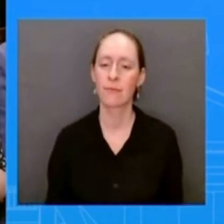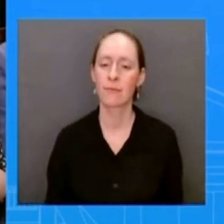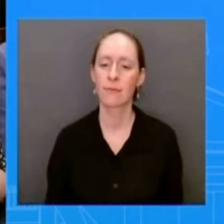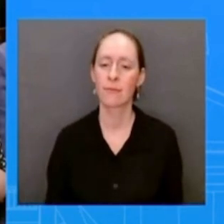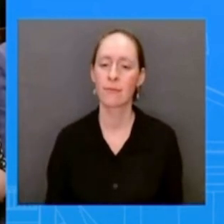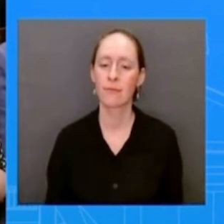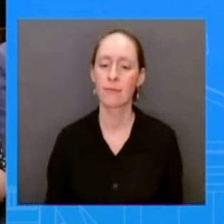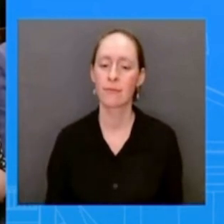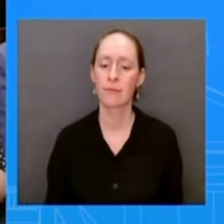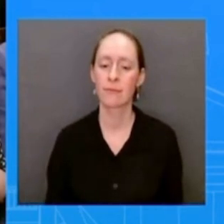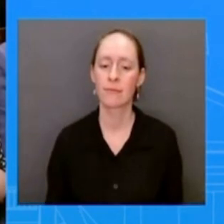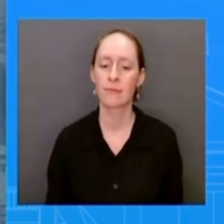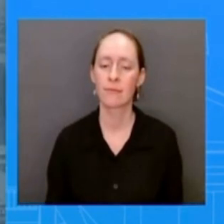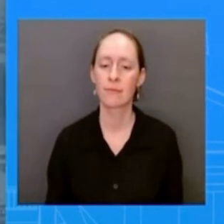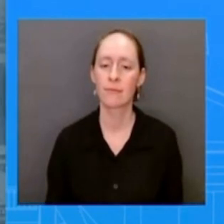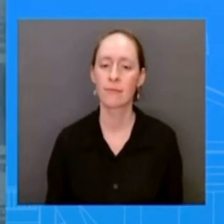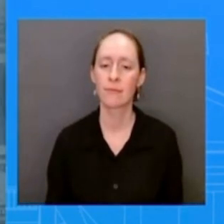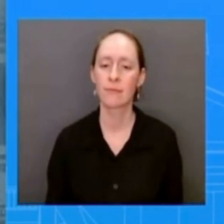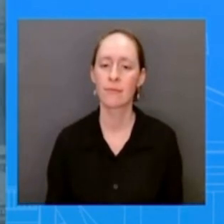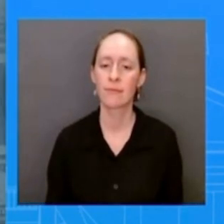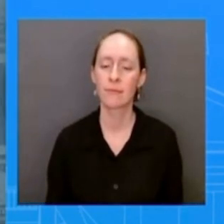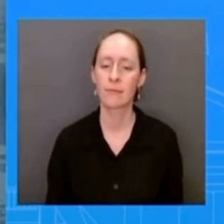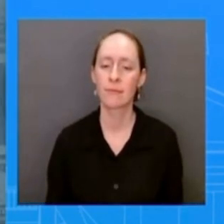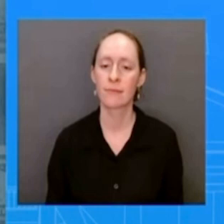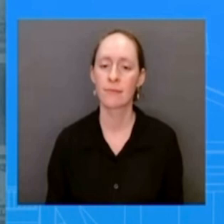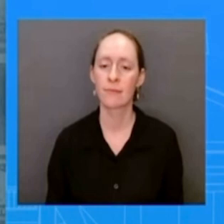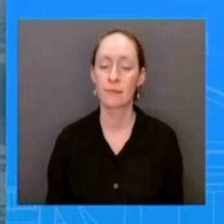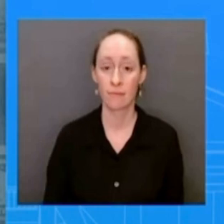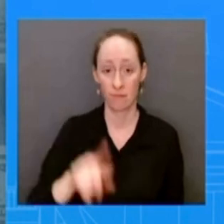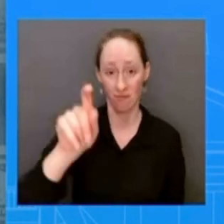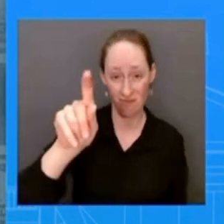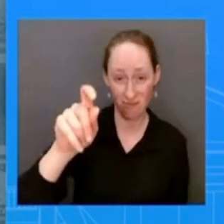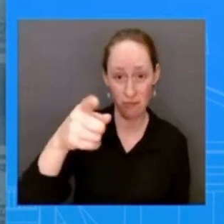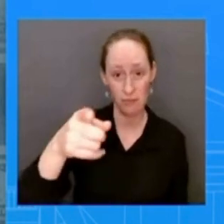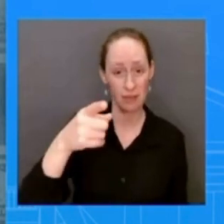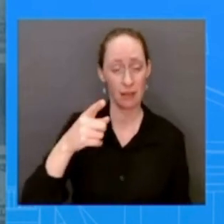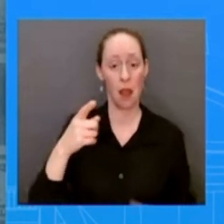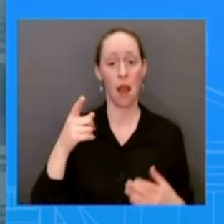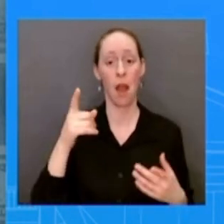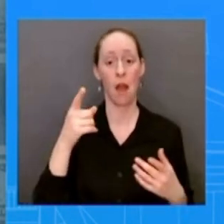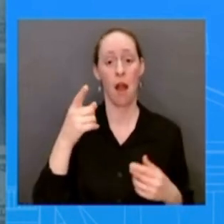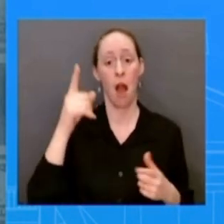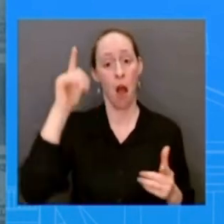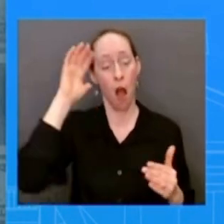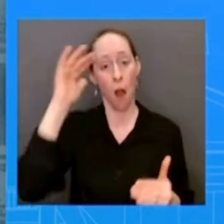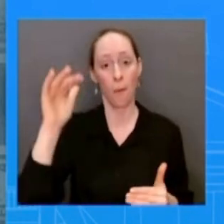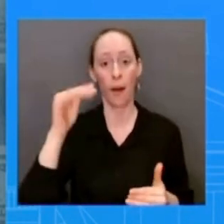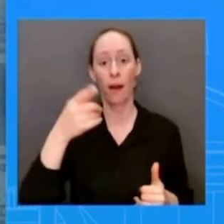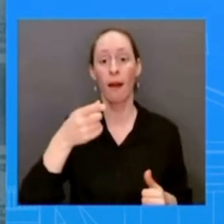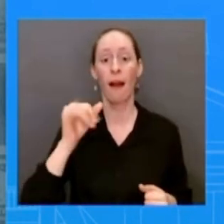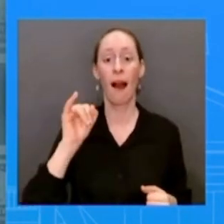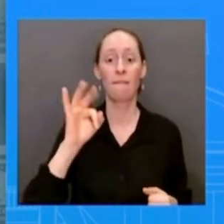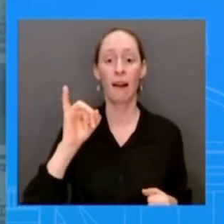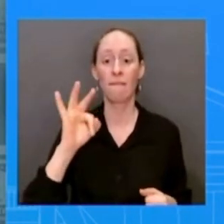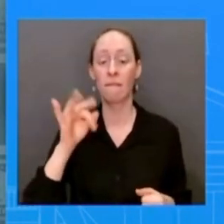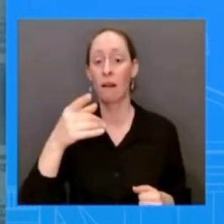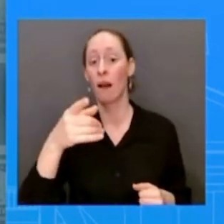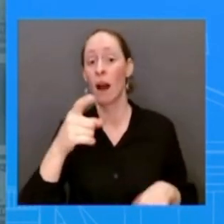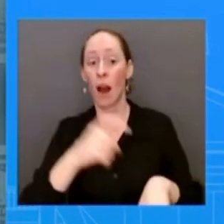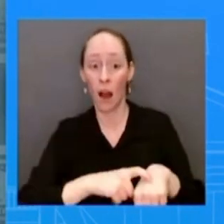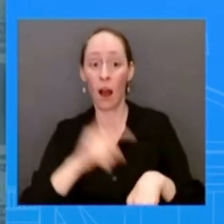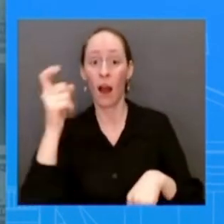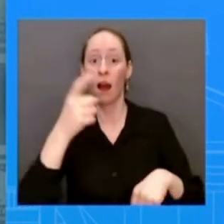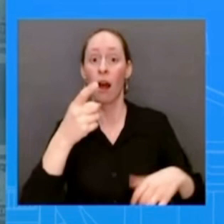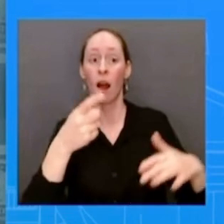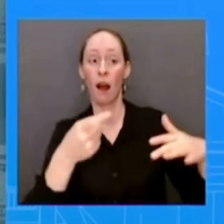may be a deterrent look this is a rumored conversation that i'm just not going to weigh in even by answering uh that question i'm just not going to weigh in into rumors that are out there